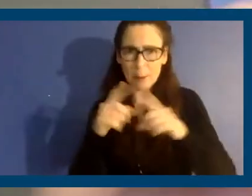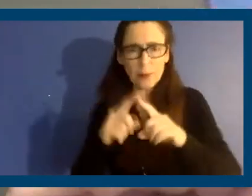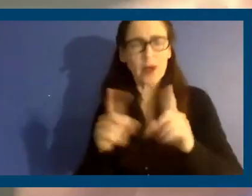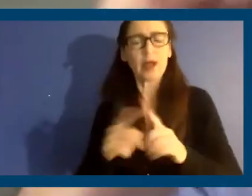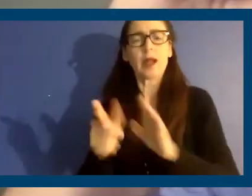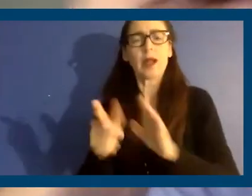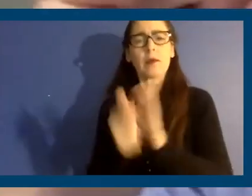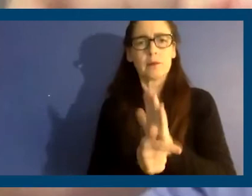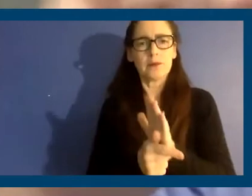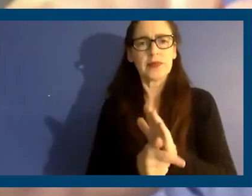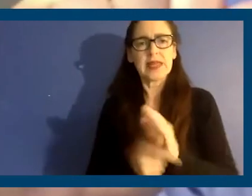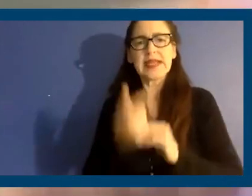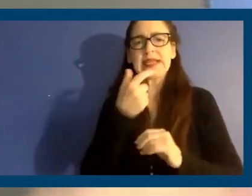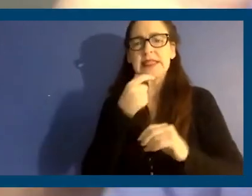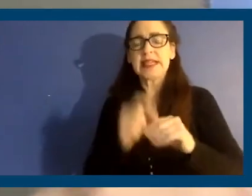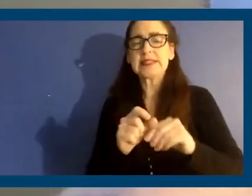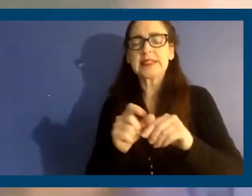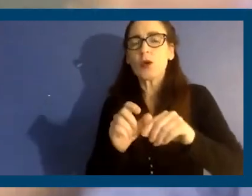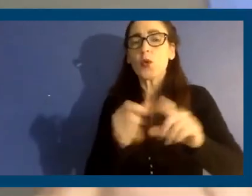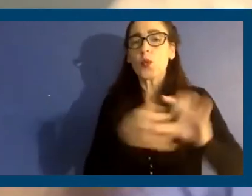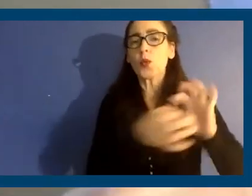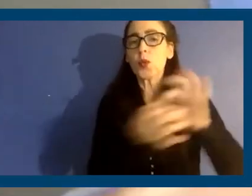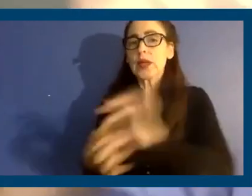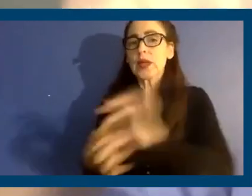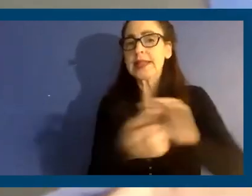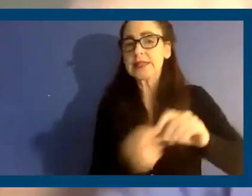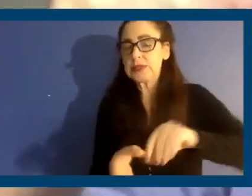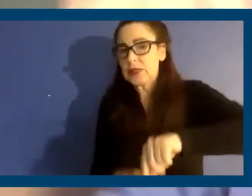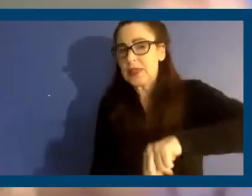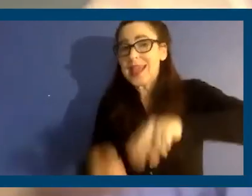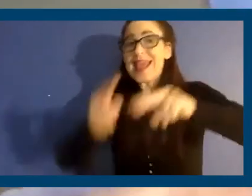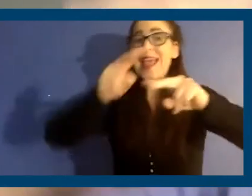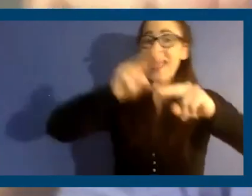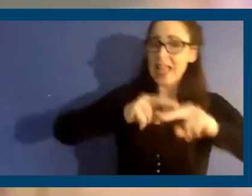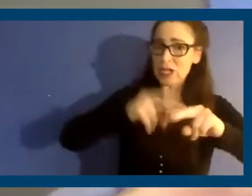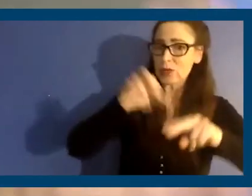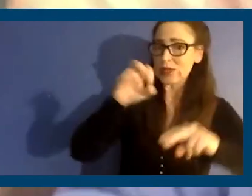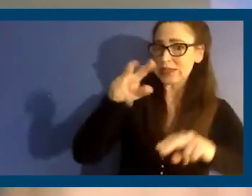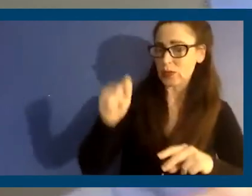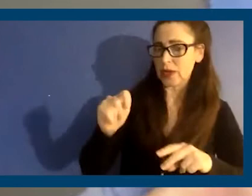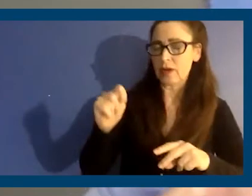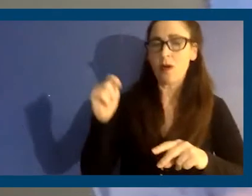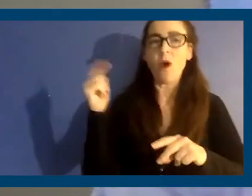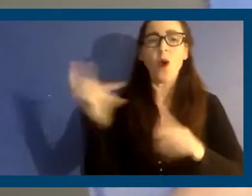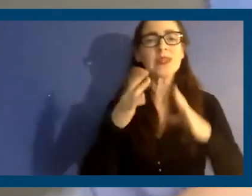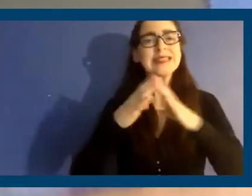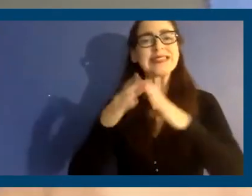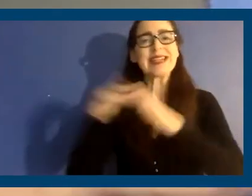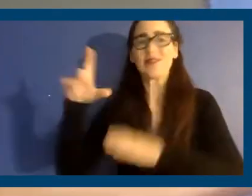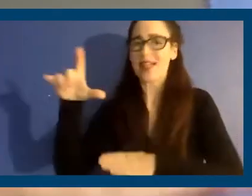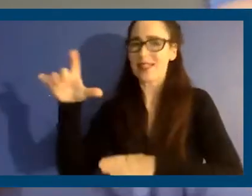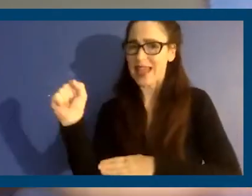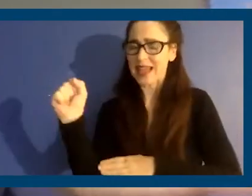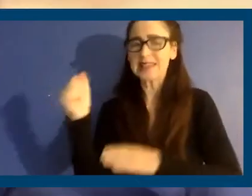we say rent freeze, it's the increase in rent. Right now, Costa Hawkins only allows cities like the city of LA to